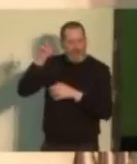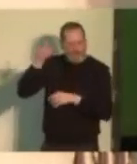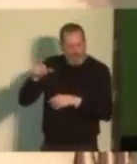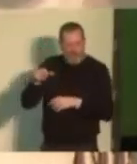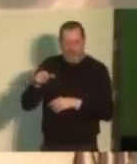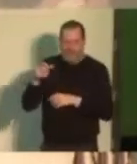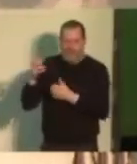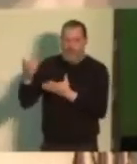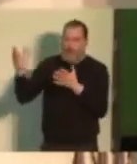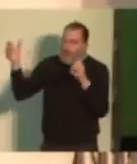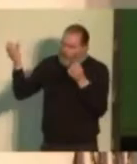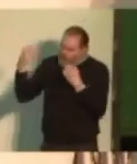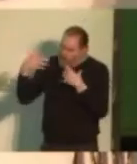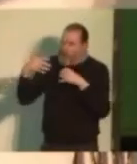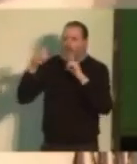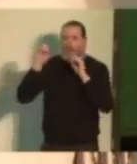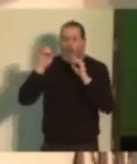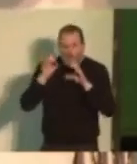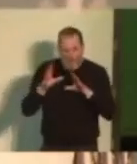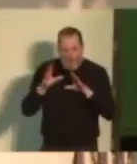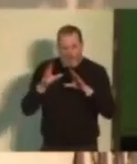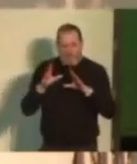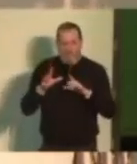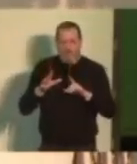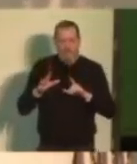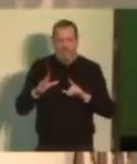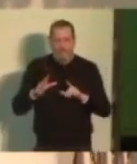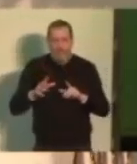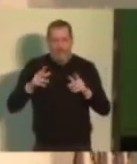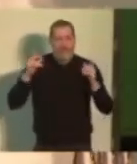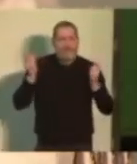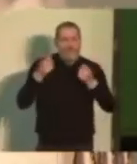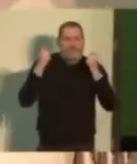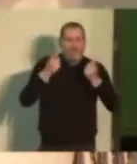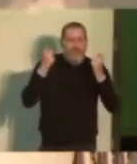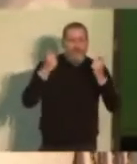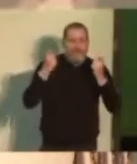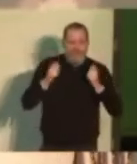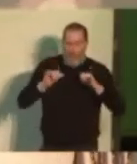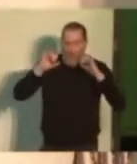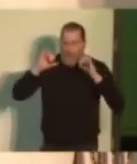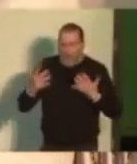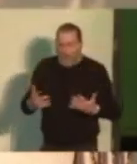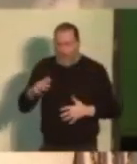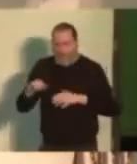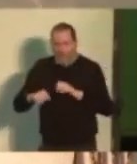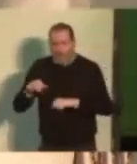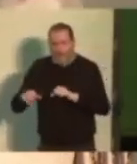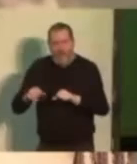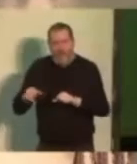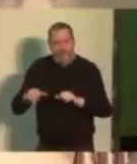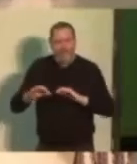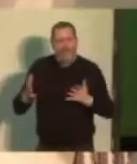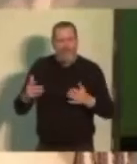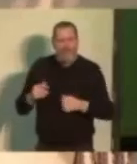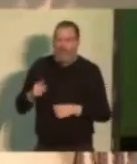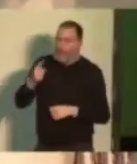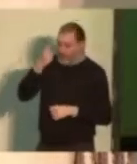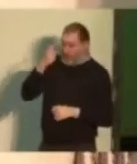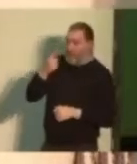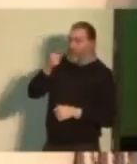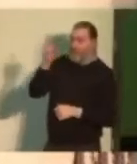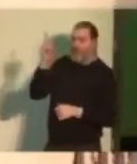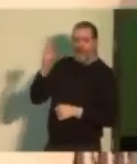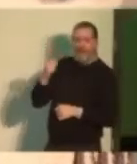success, no justice without struggle. They are never going to give it to you. Do you think the oligarchs are going to say, hey, Mick, you made a good case.